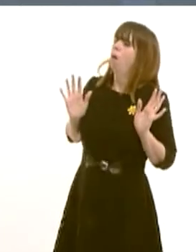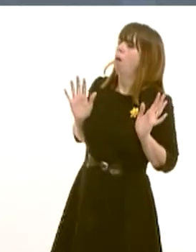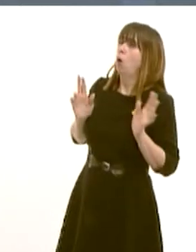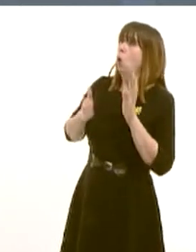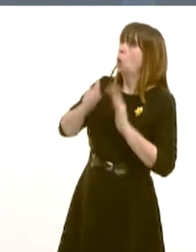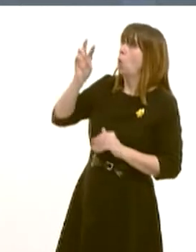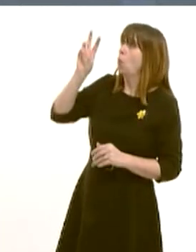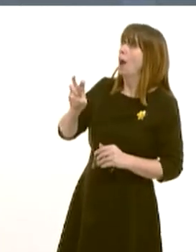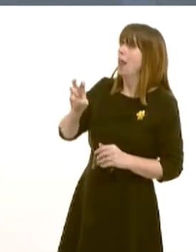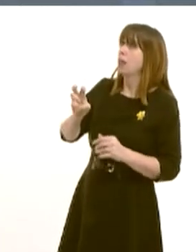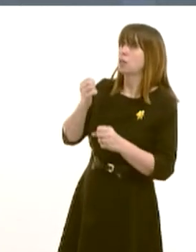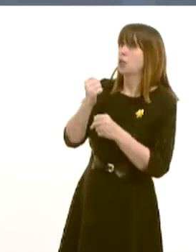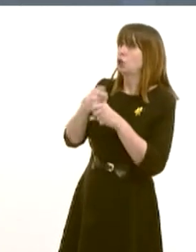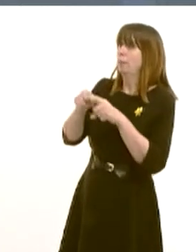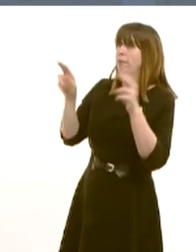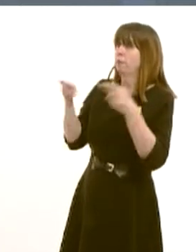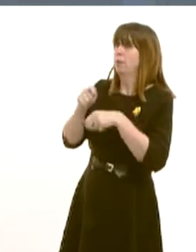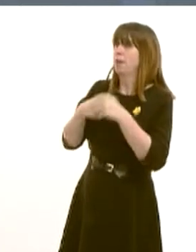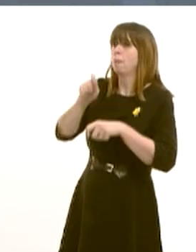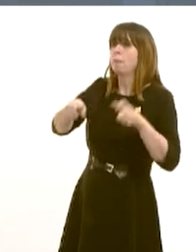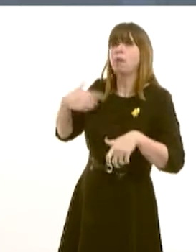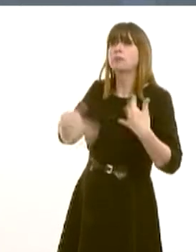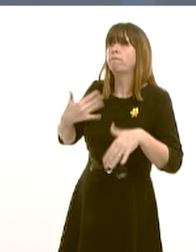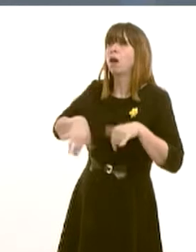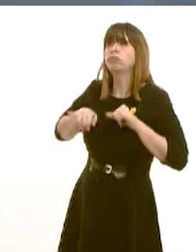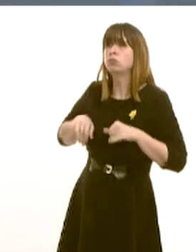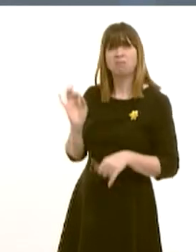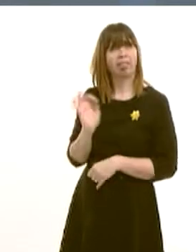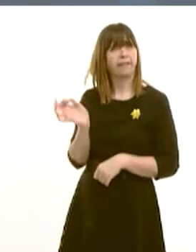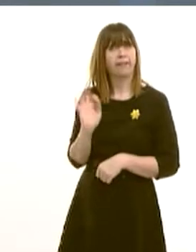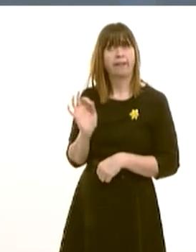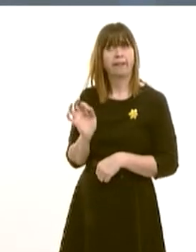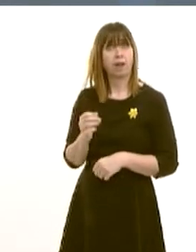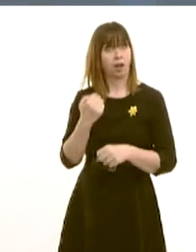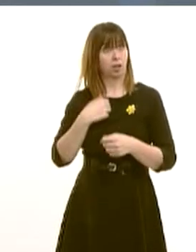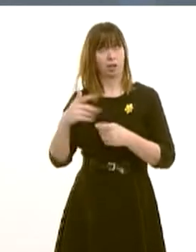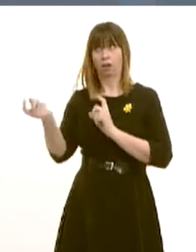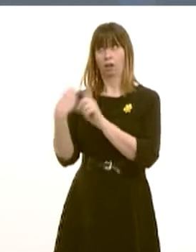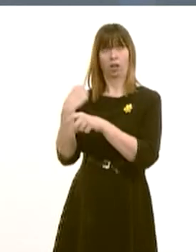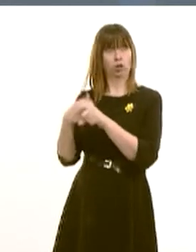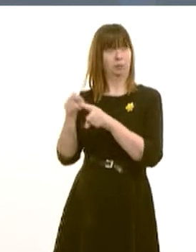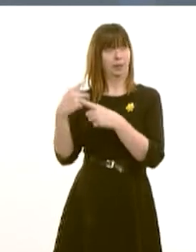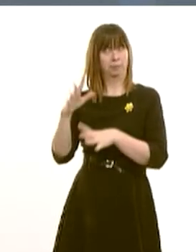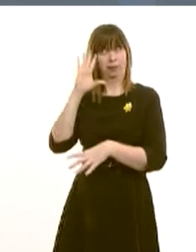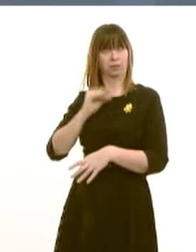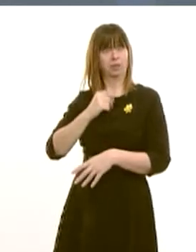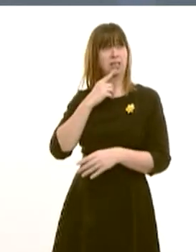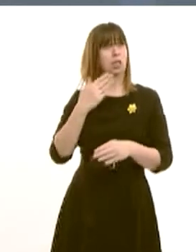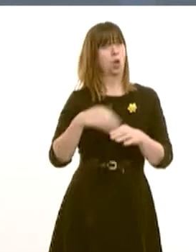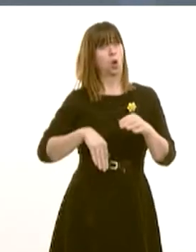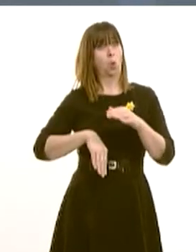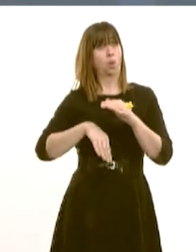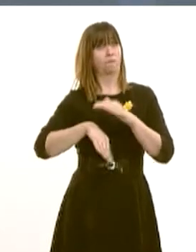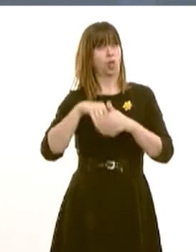North Wales. And in response, the Chairman of the Royal College of GPs in North Wales said, and I quote, the number of GPs working full-time has not